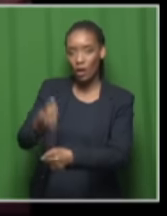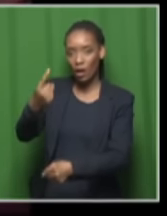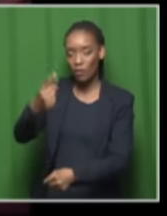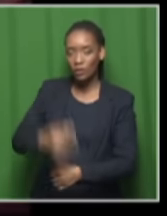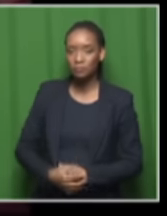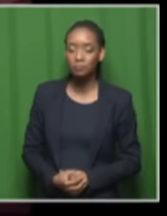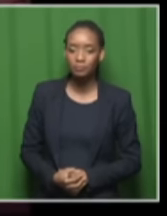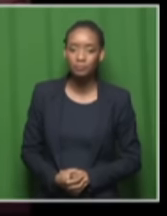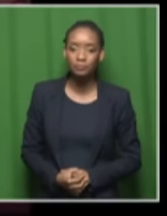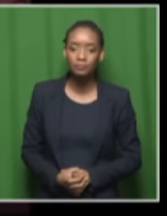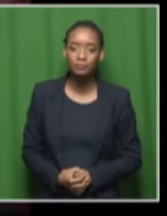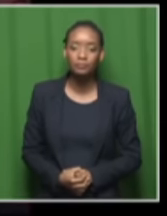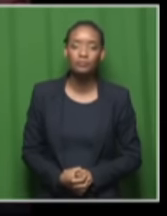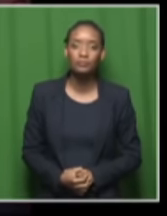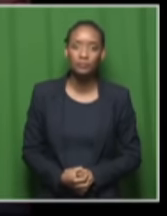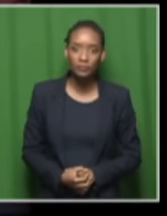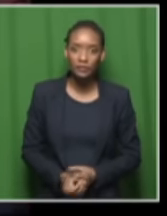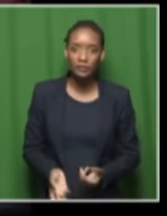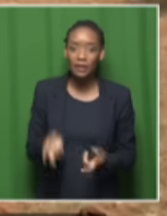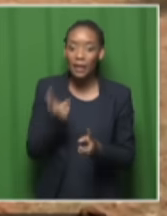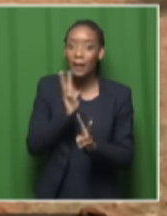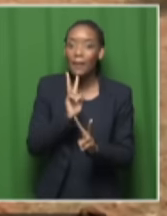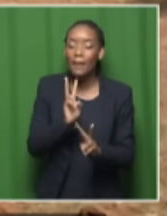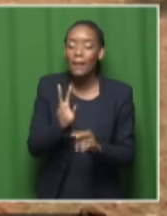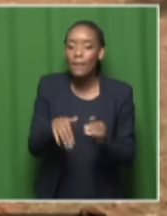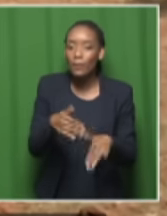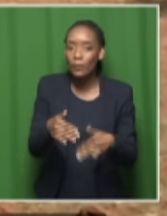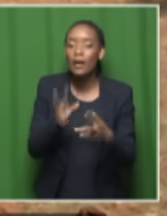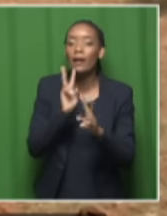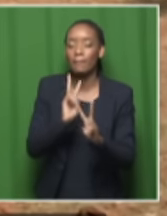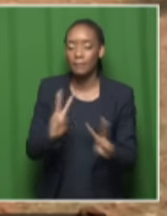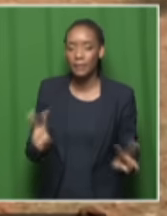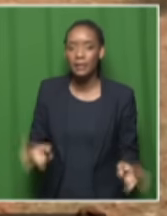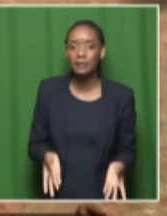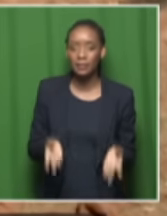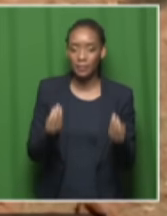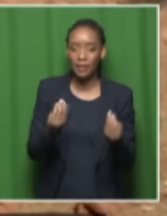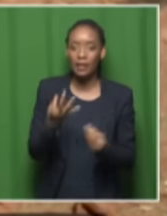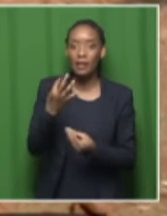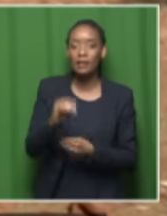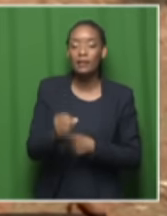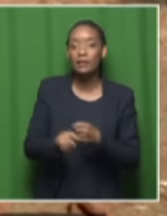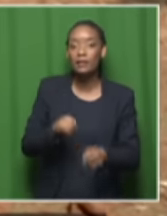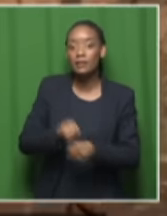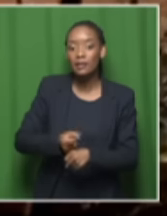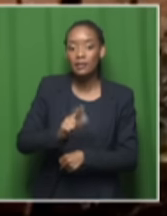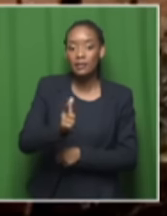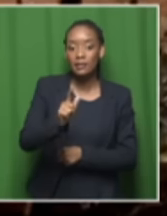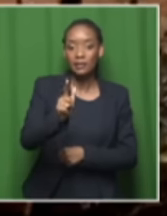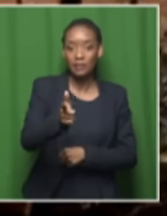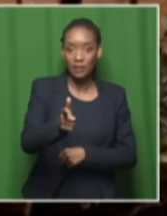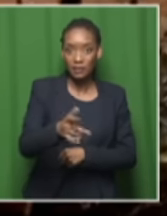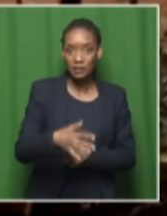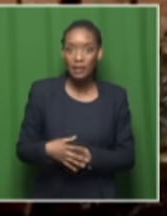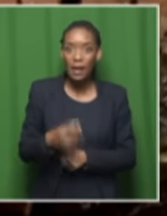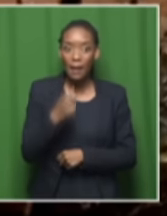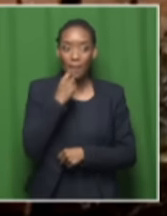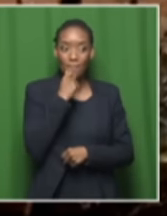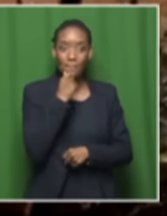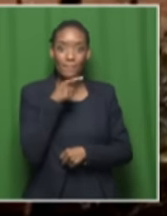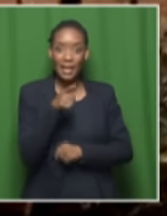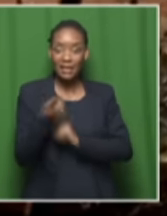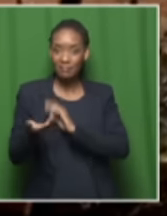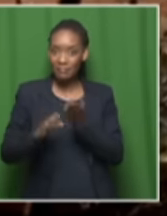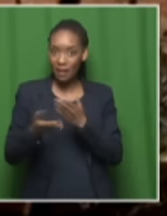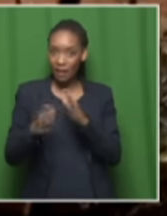eventually peace was restored almost 30 years later the widows of the men who died at shell house